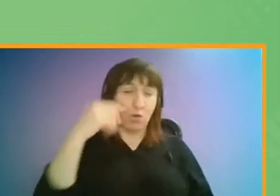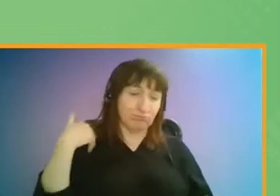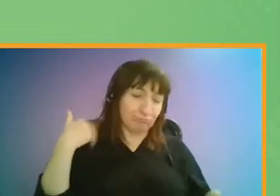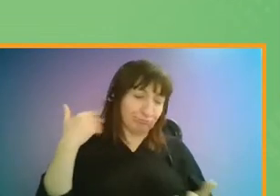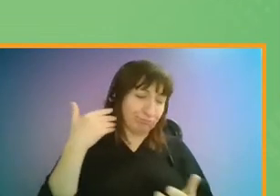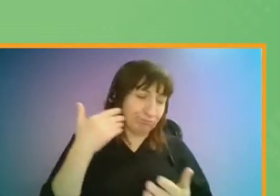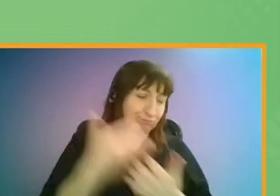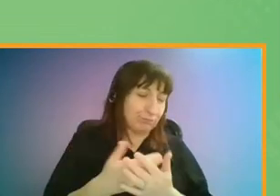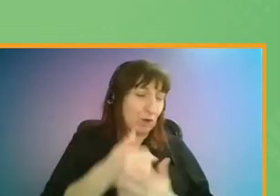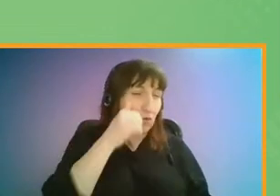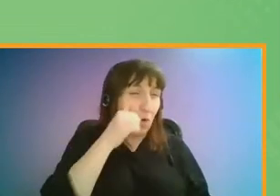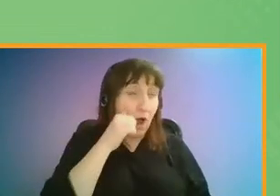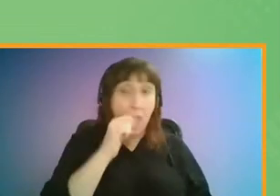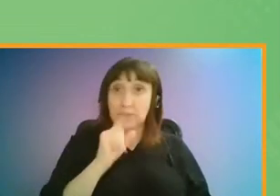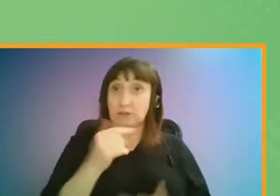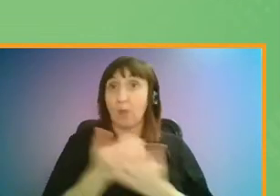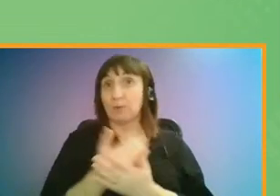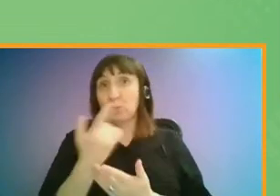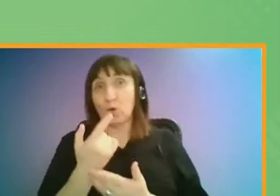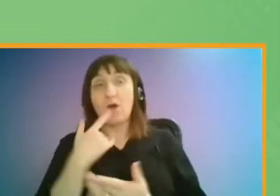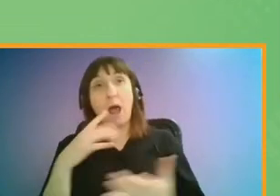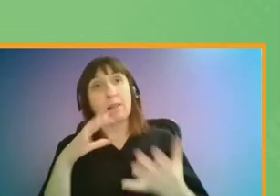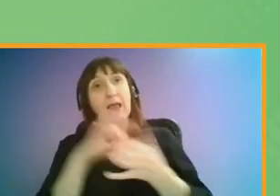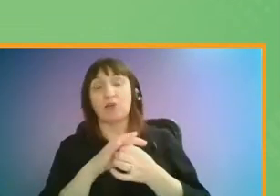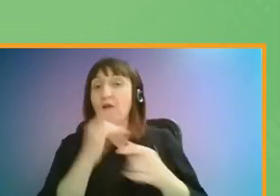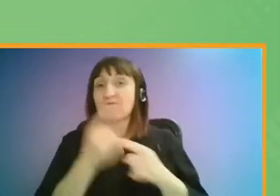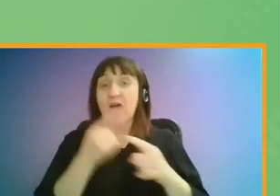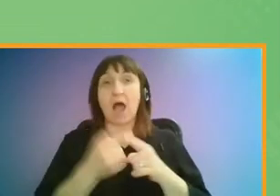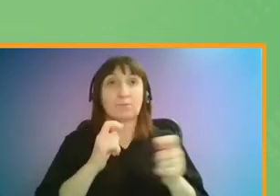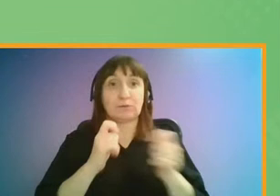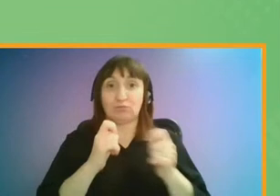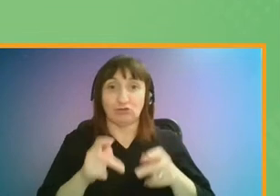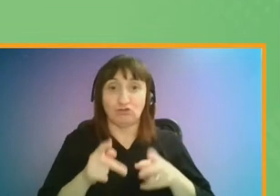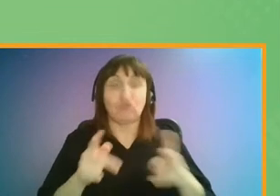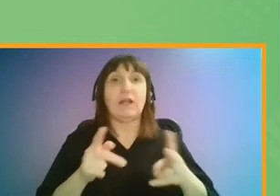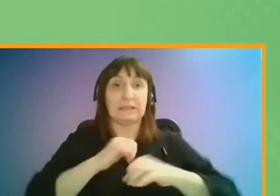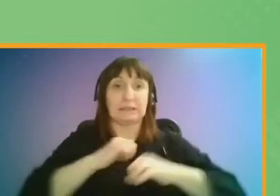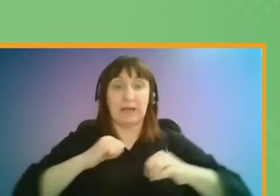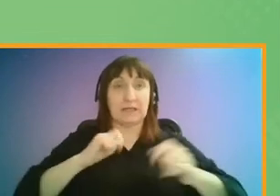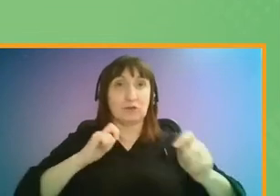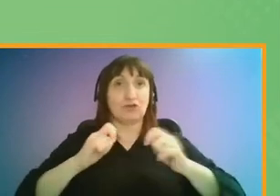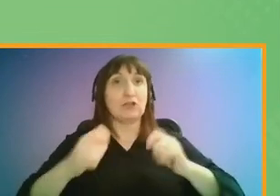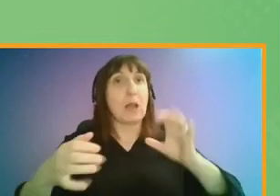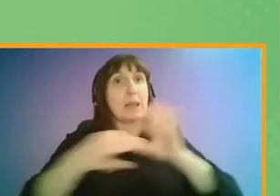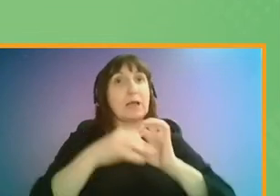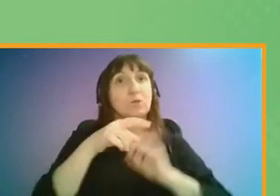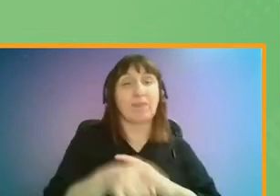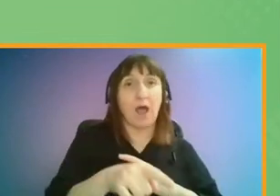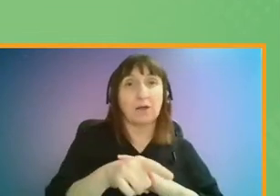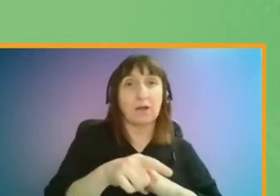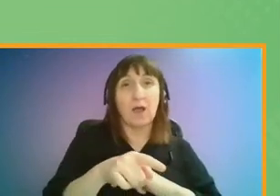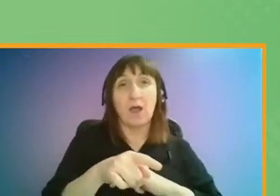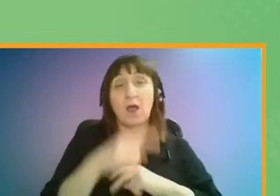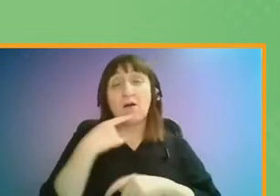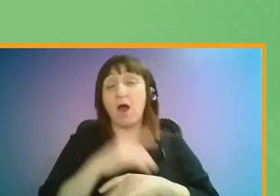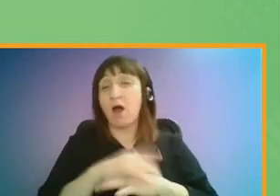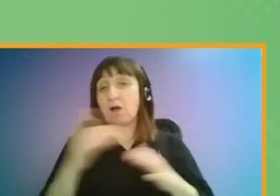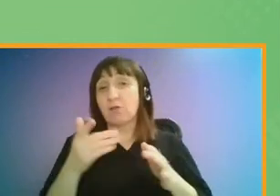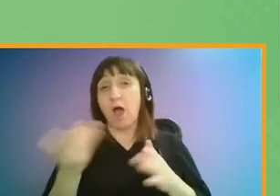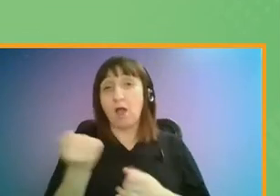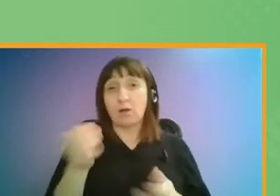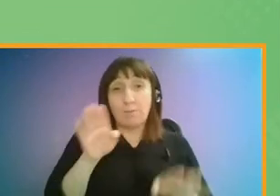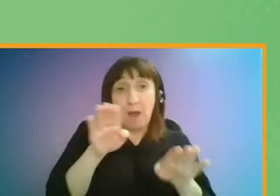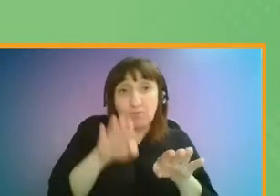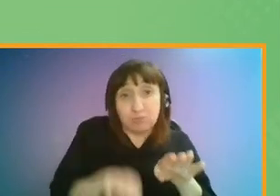time, but some were new and associated with the fast pace at which some of the street space changes were introduced. Whether it is a lack of dropped curbs on